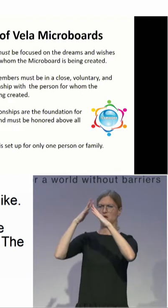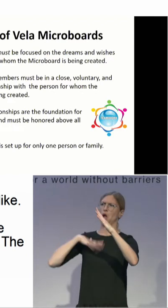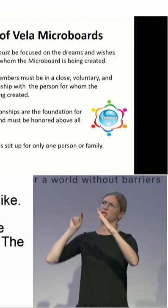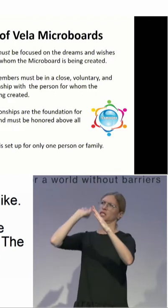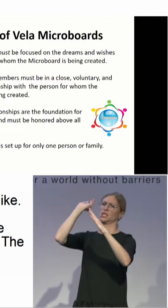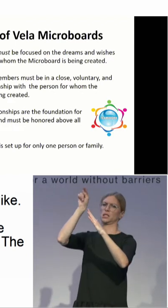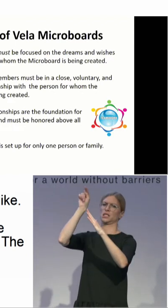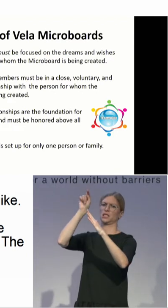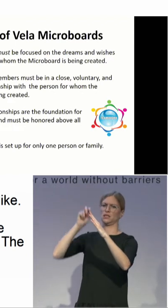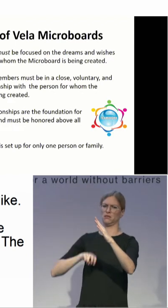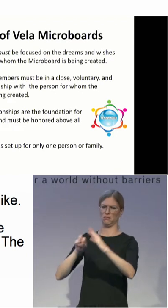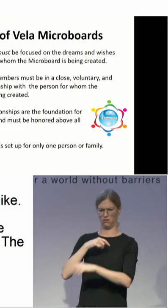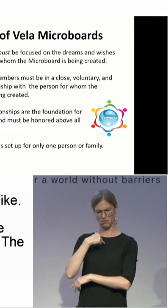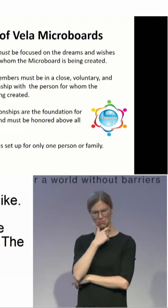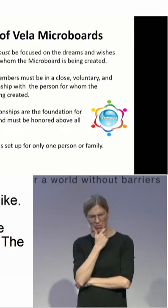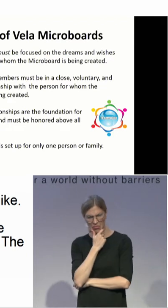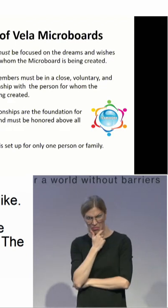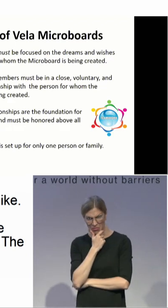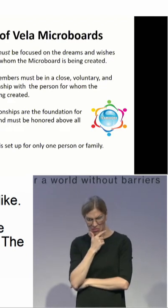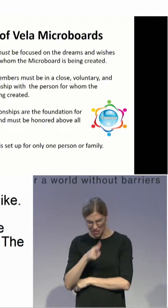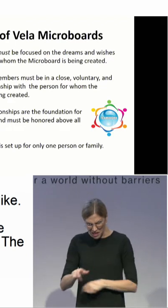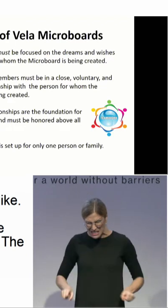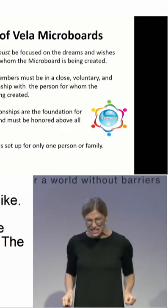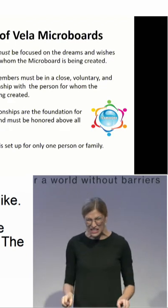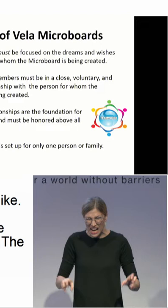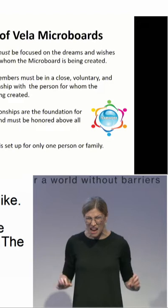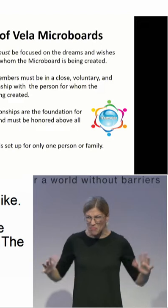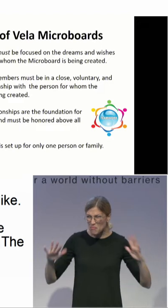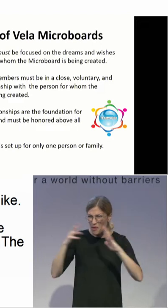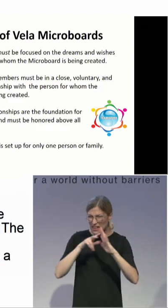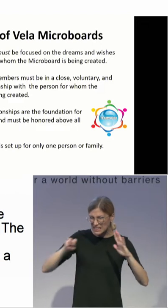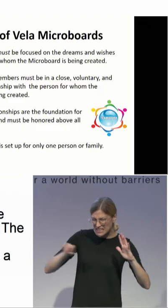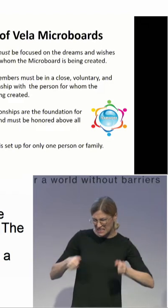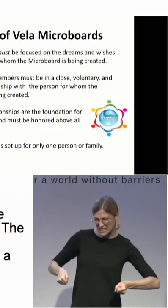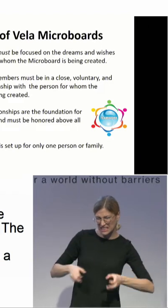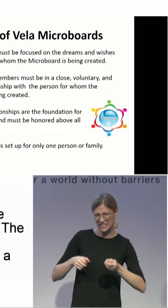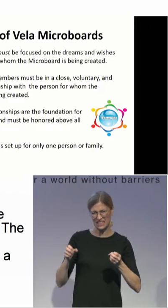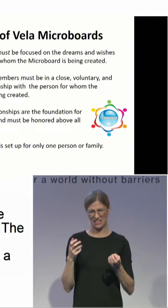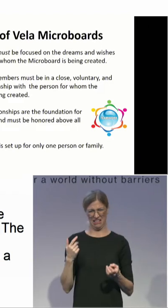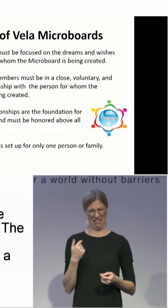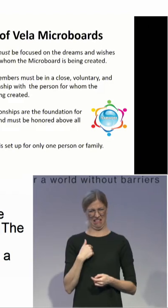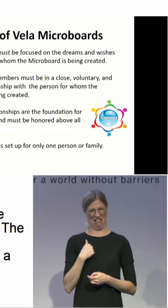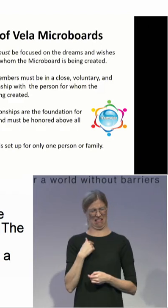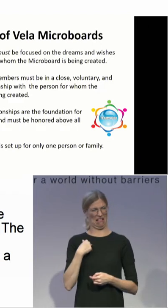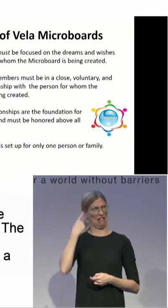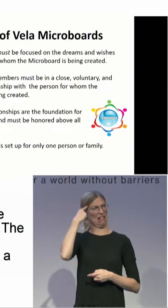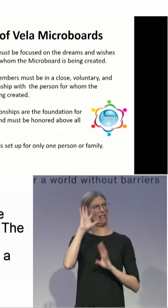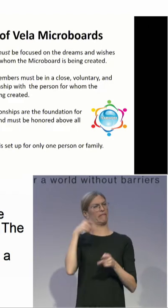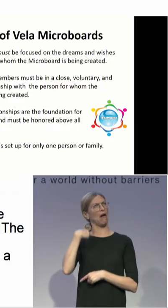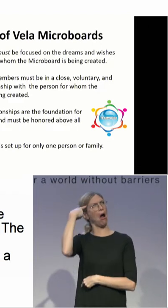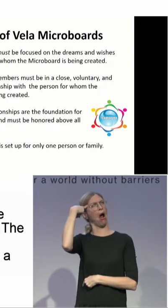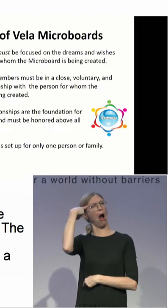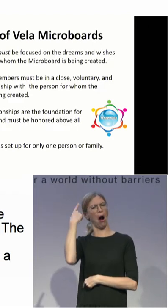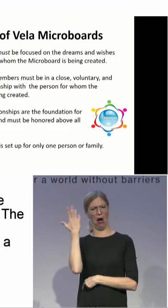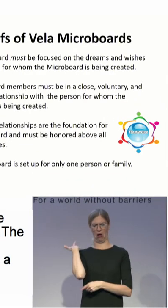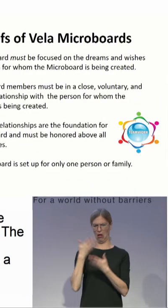wheelchair. I thought, well, that's interesting, because everything, to get anywhere, you're going up or down a hill. It never occurred to me that because of her limited life experience, she may not have known